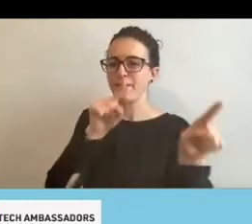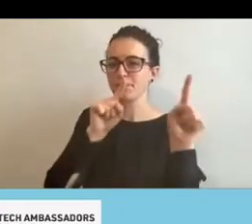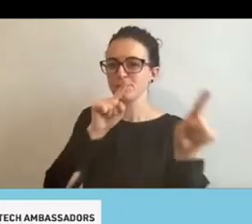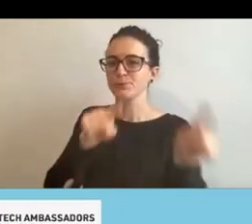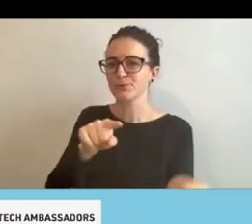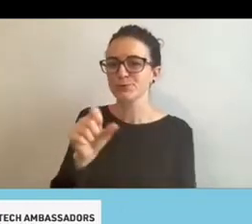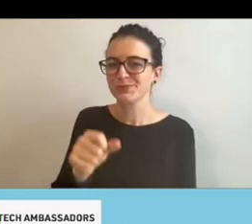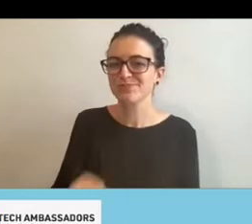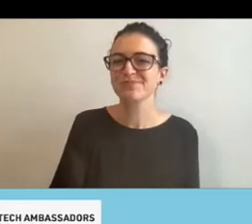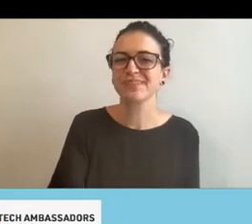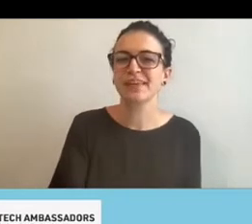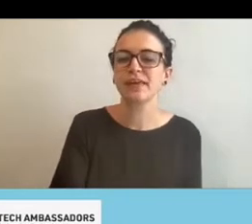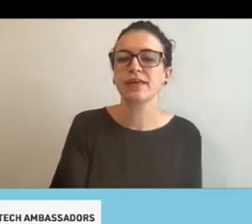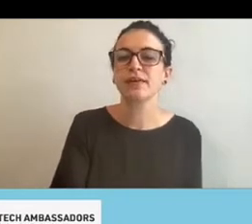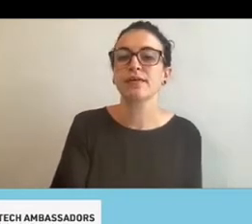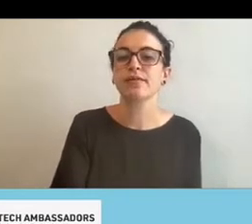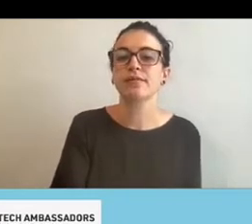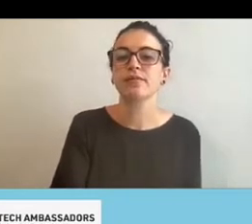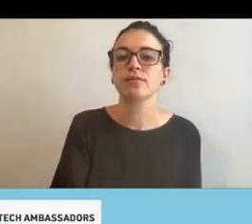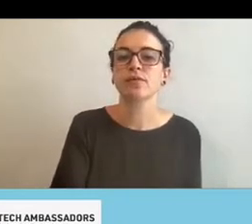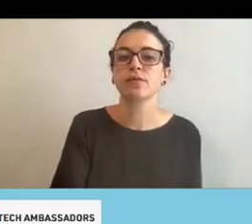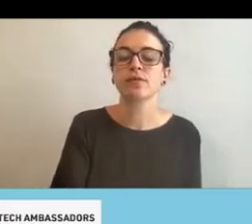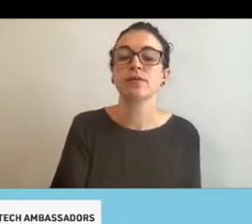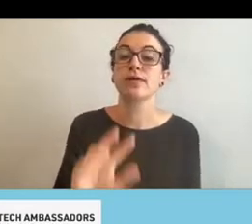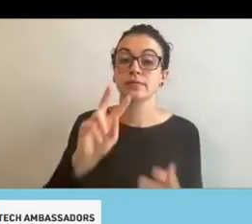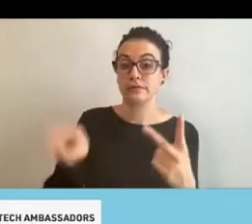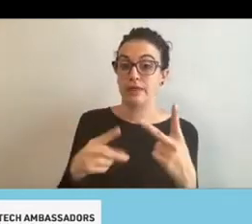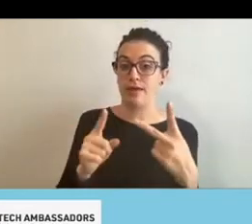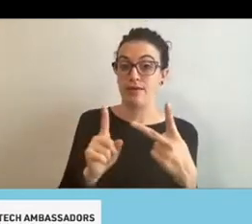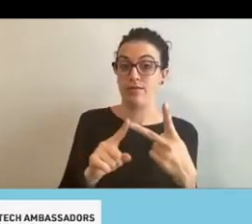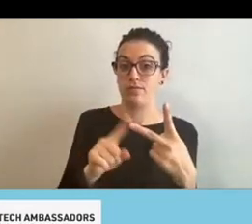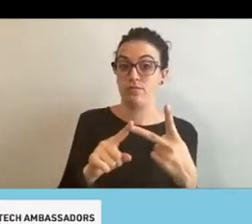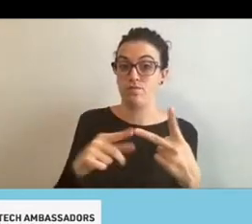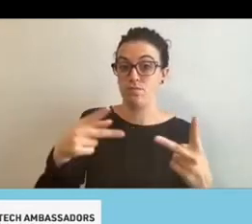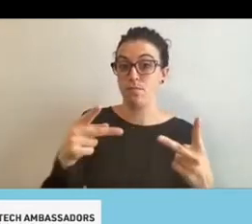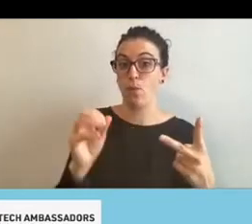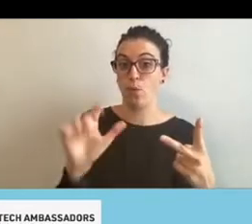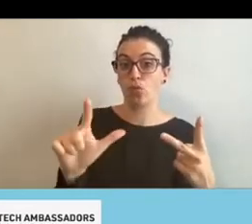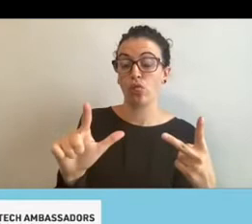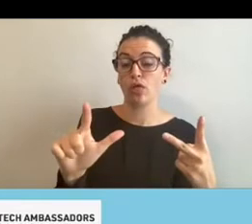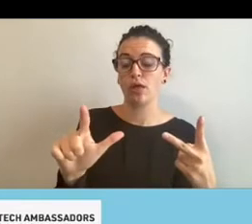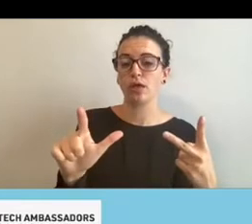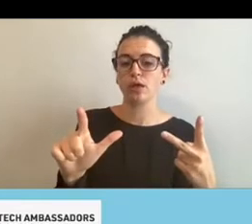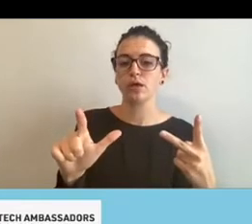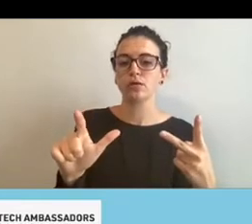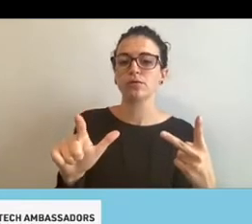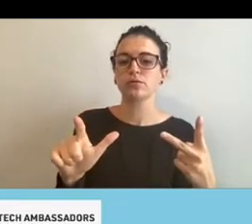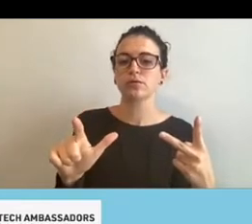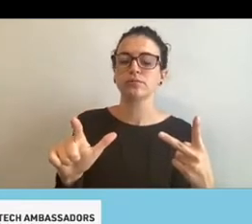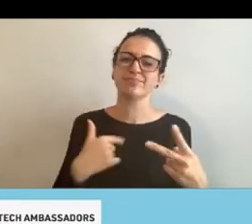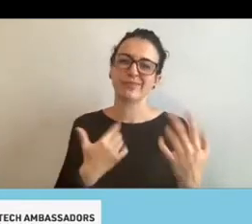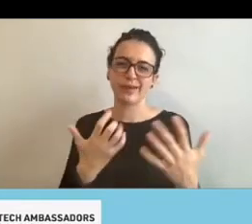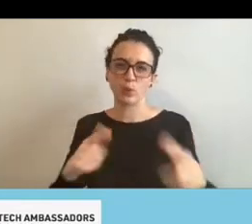Uh, and the second one, I tell you, without actually, um, kind of stopping the progress of our event